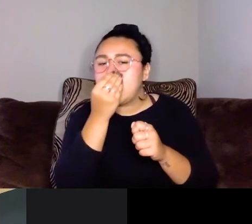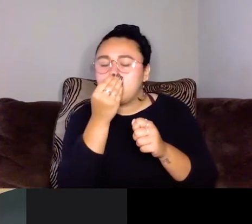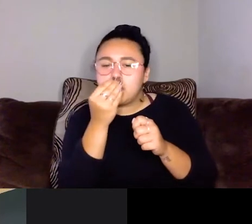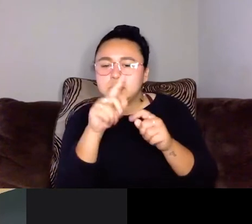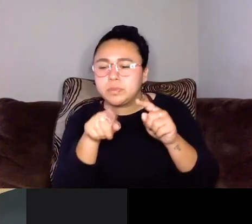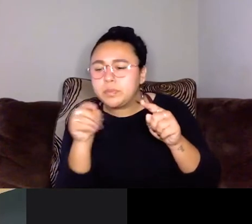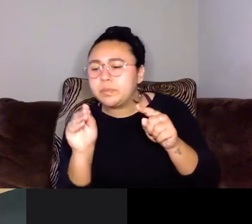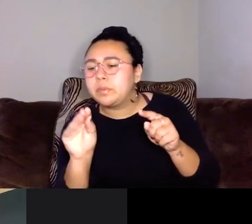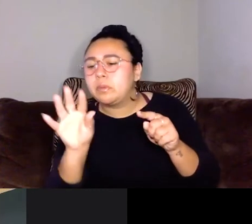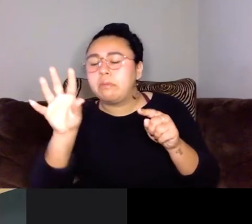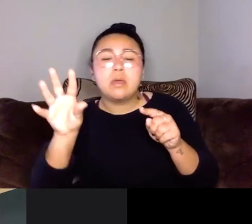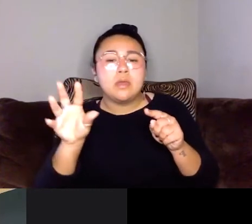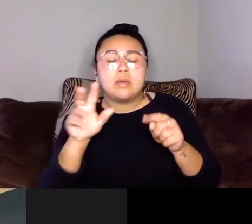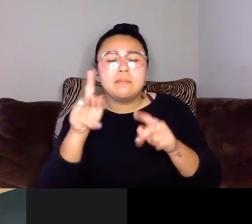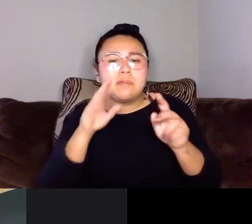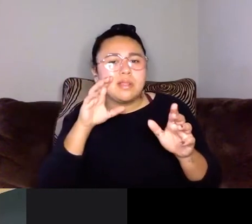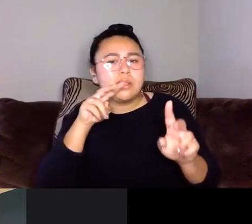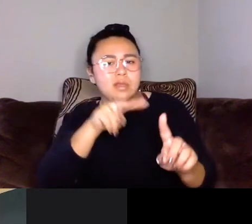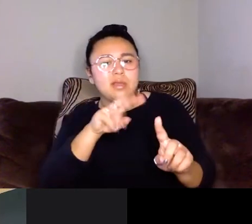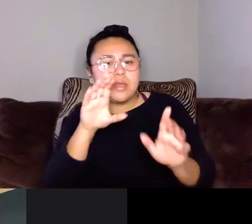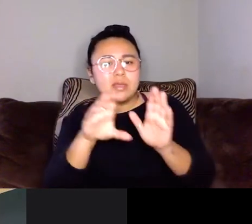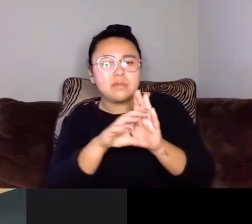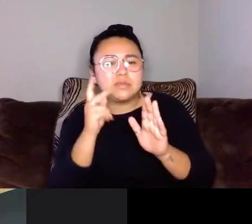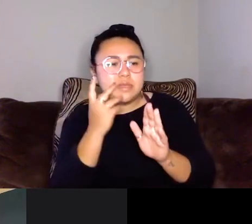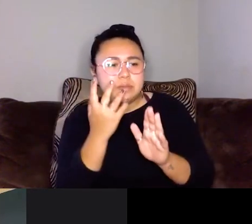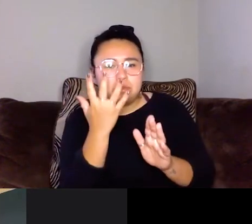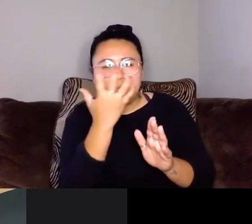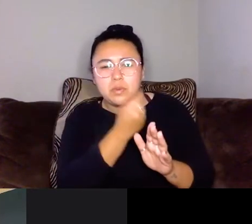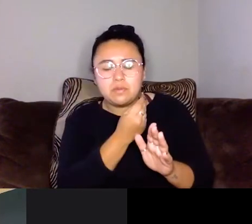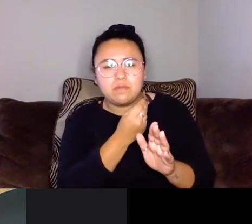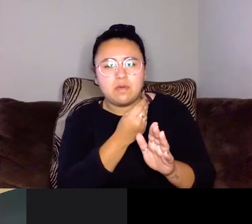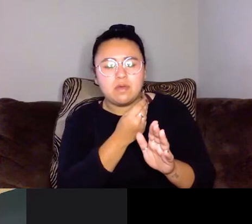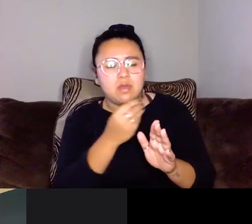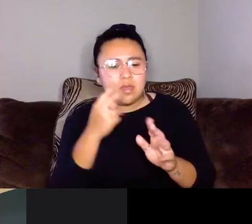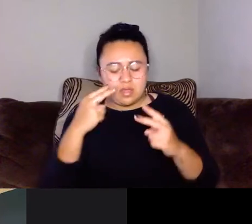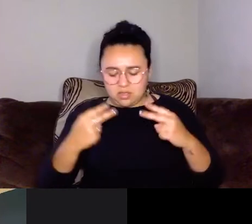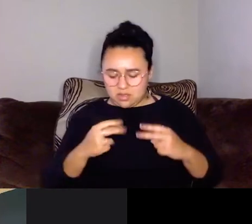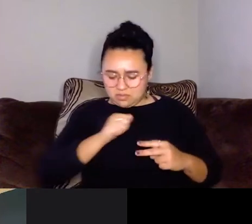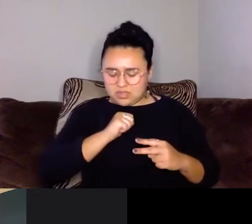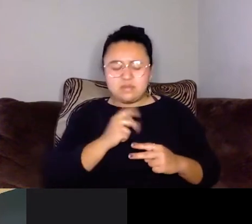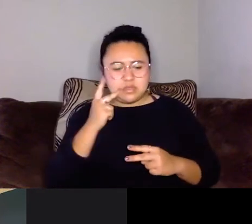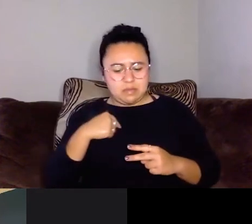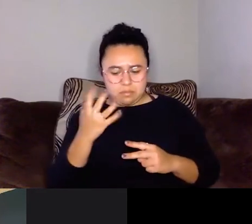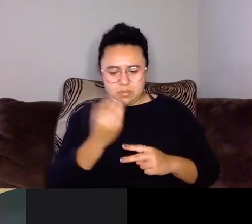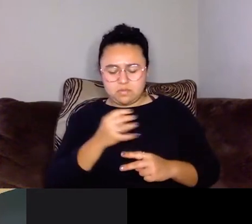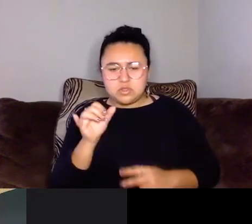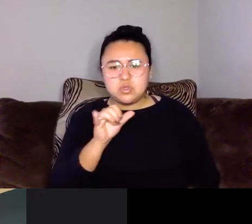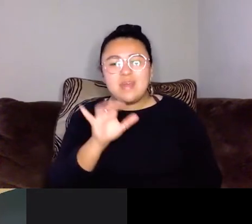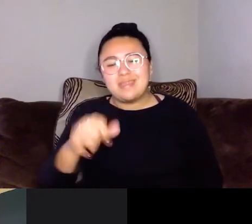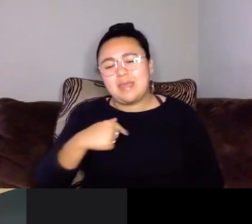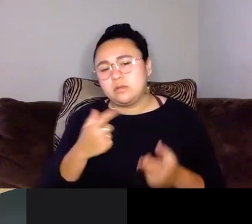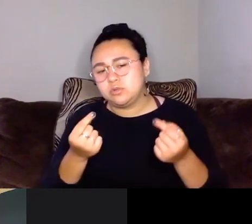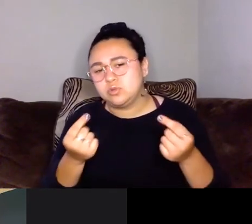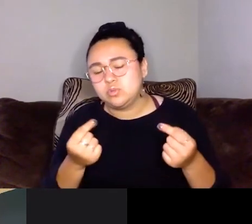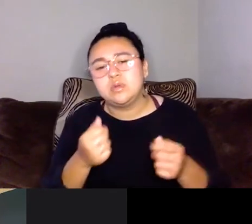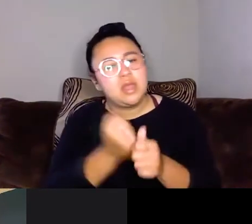look at an image and they can see that it's beautiful, then they can look at their own image and see that beauty. That's what I'm going with. Because everyone is